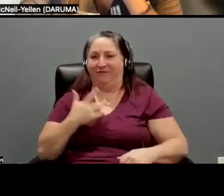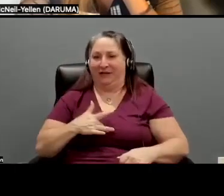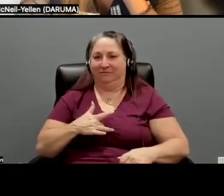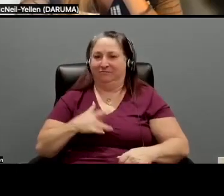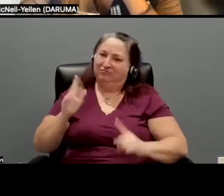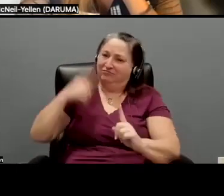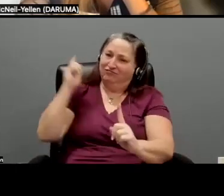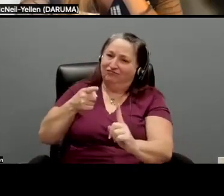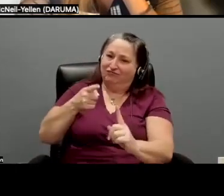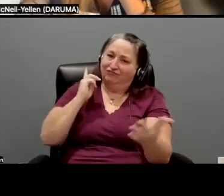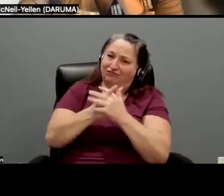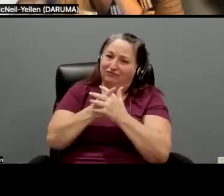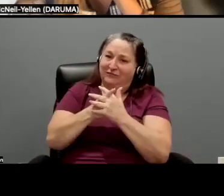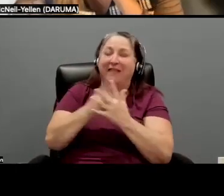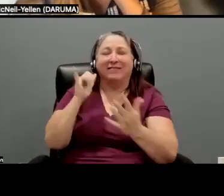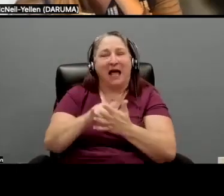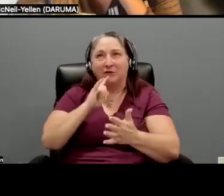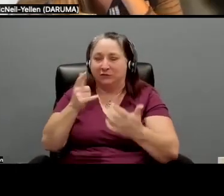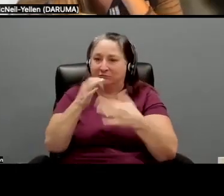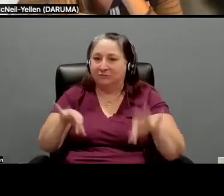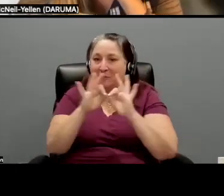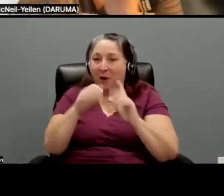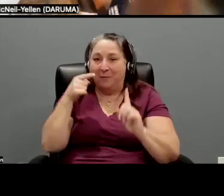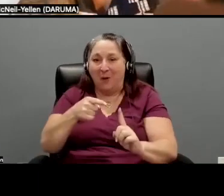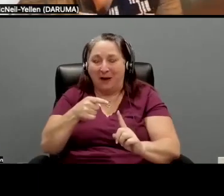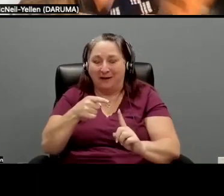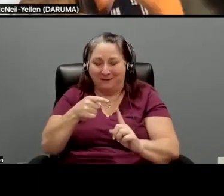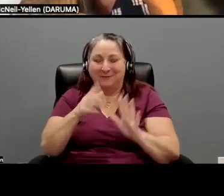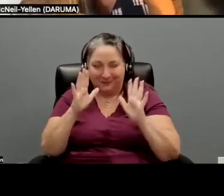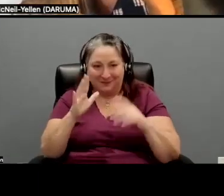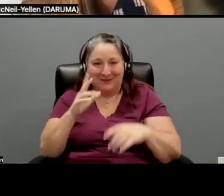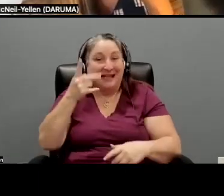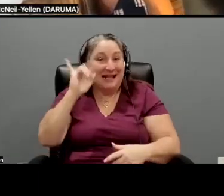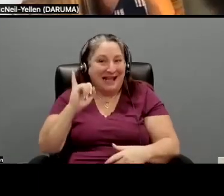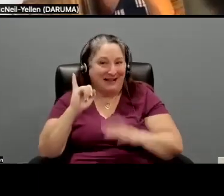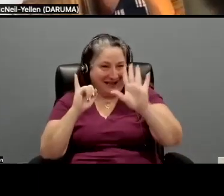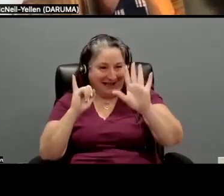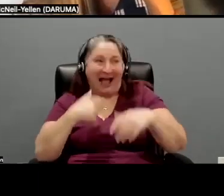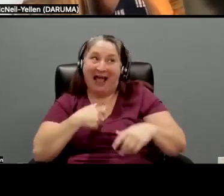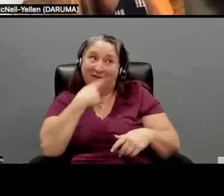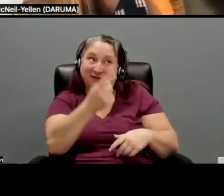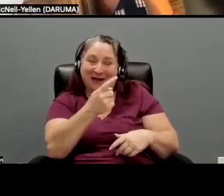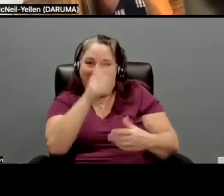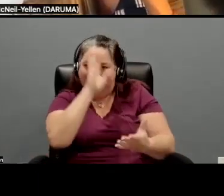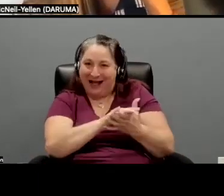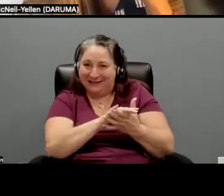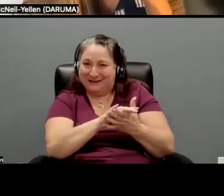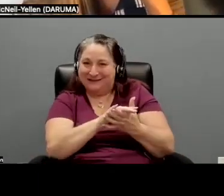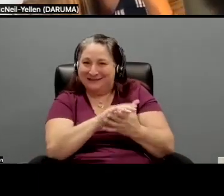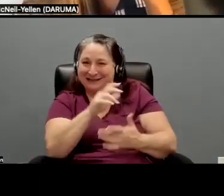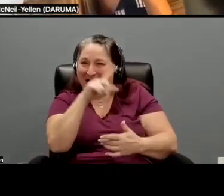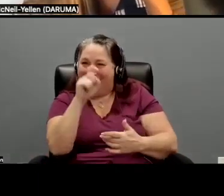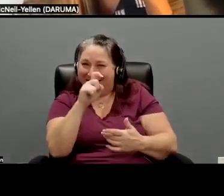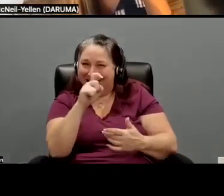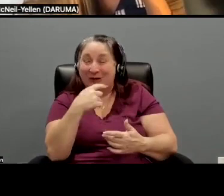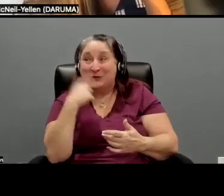that was a, I think a big tipping point as well. I've got to give, I've got to give my husband credit for that. Alex told to Toby, I